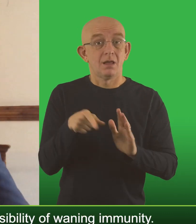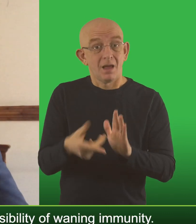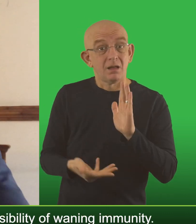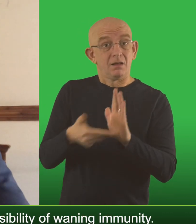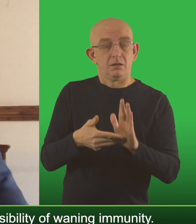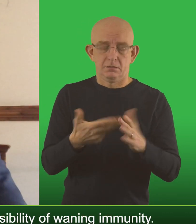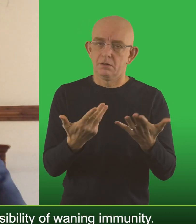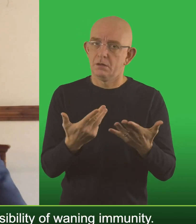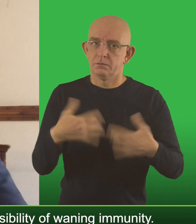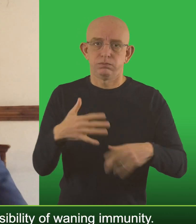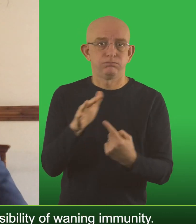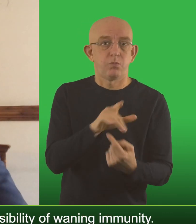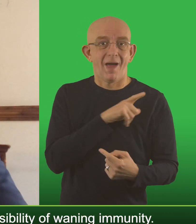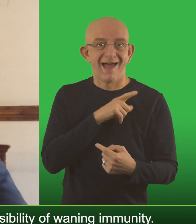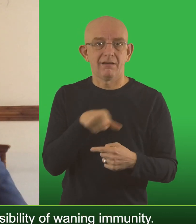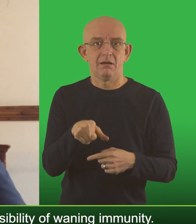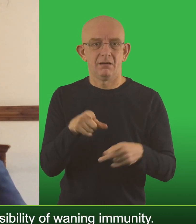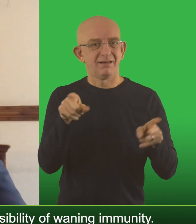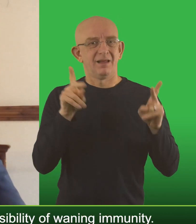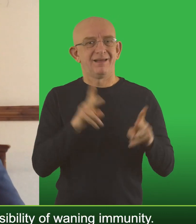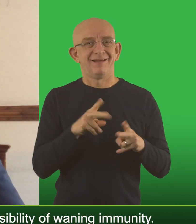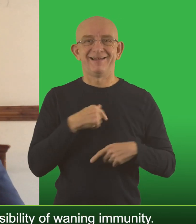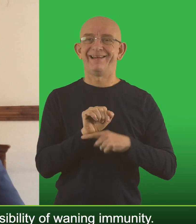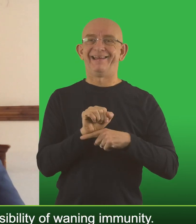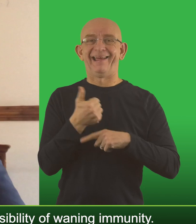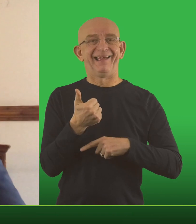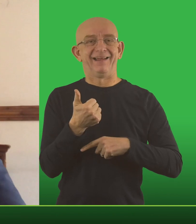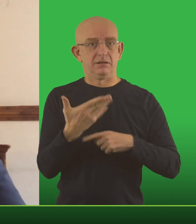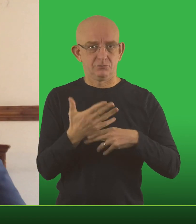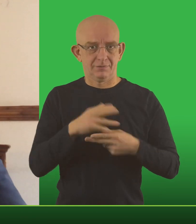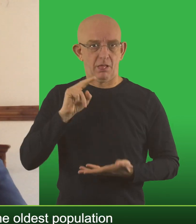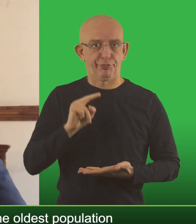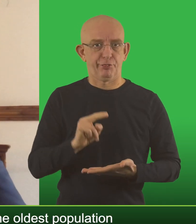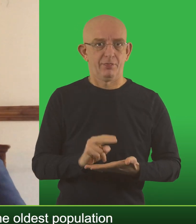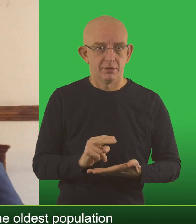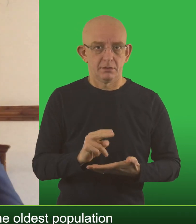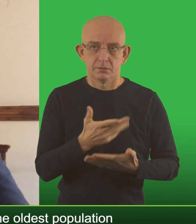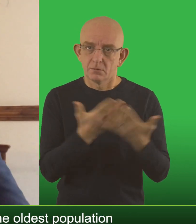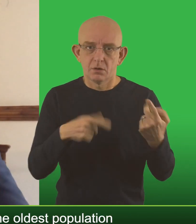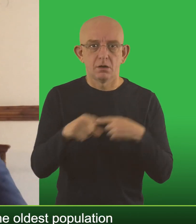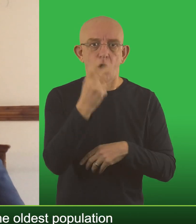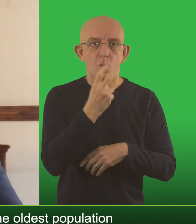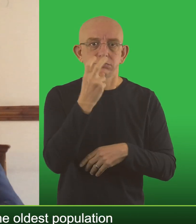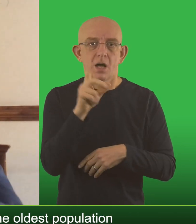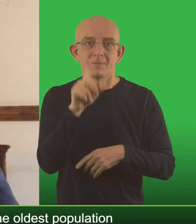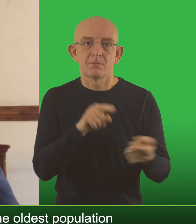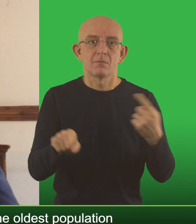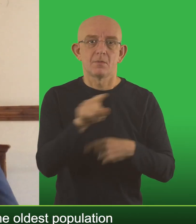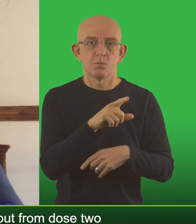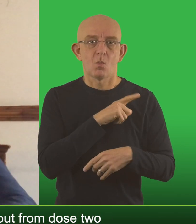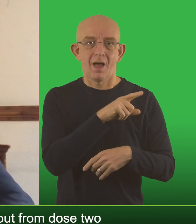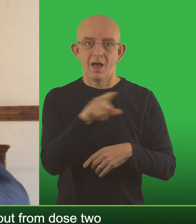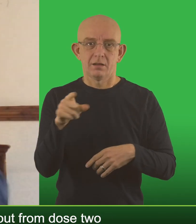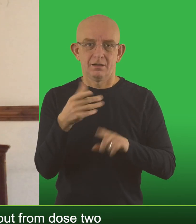Boosters matter because of the possibility of waning immunity. It probably matters most in the oldest